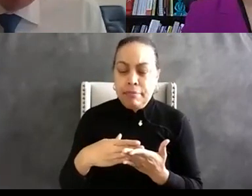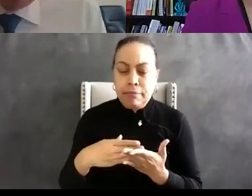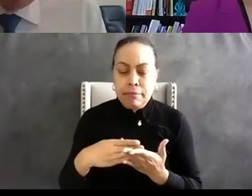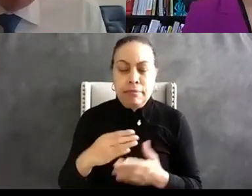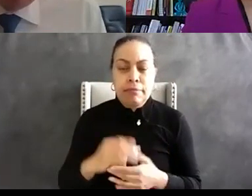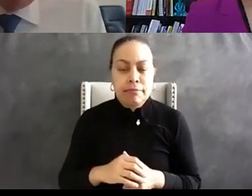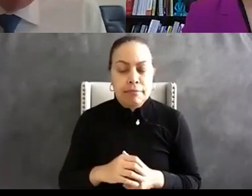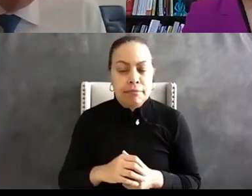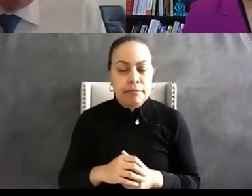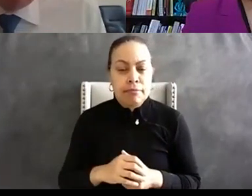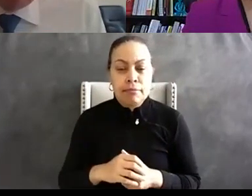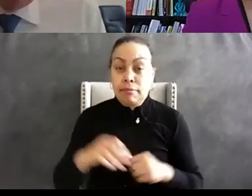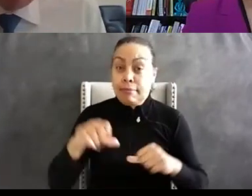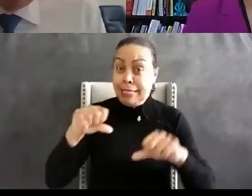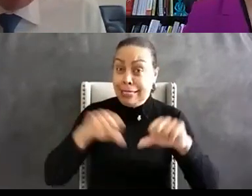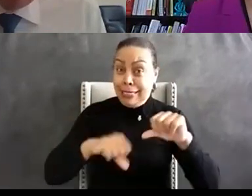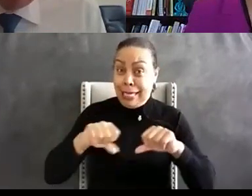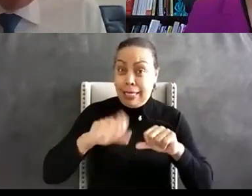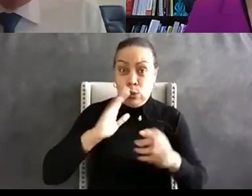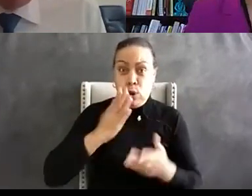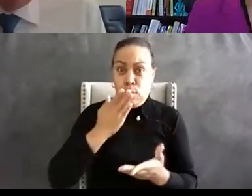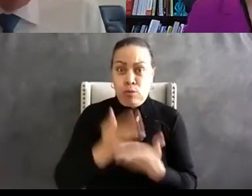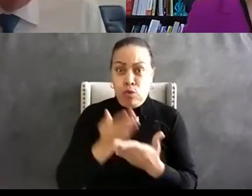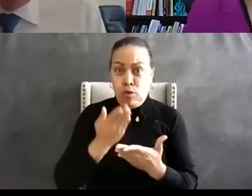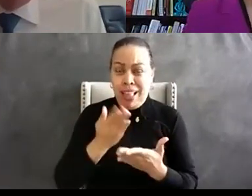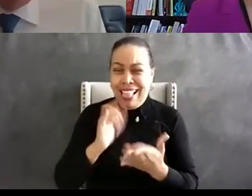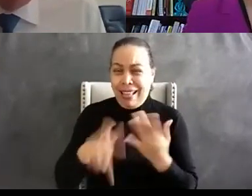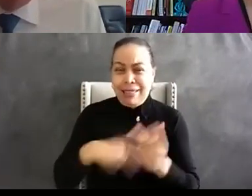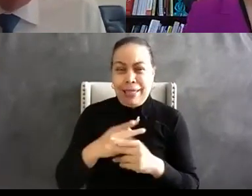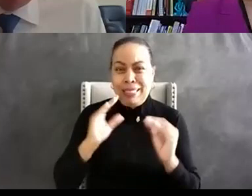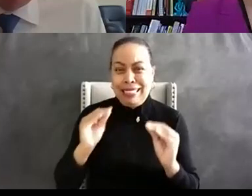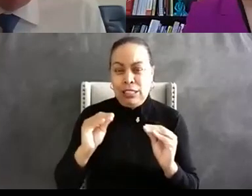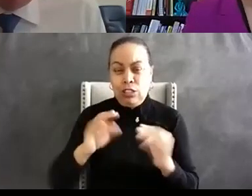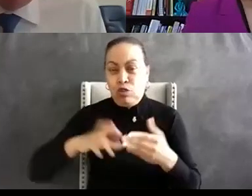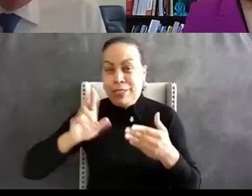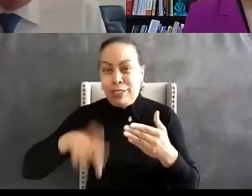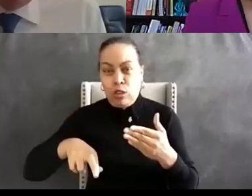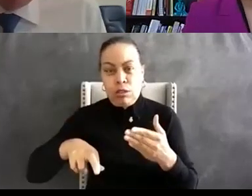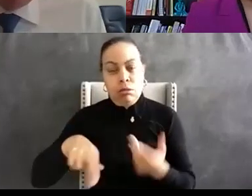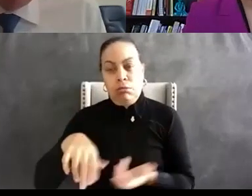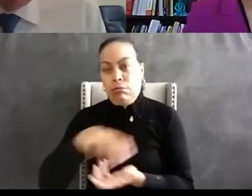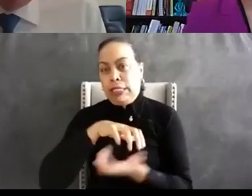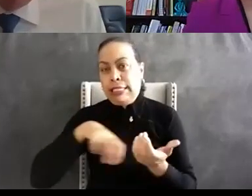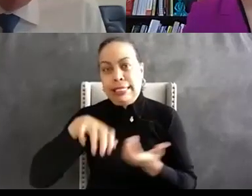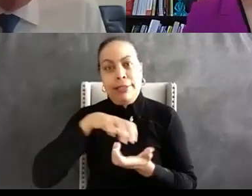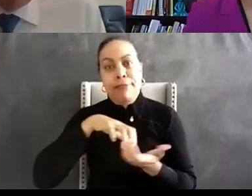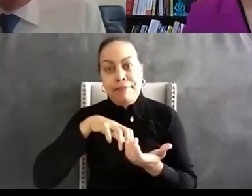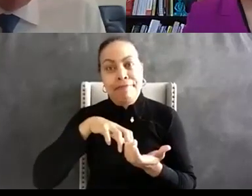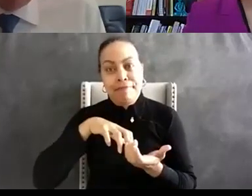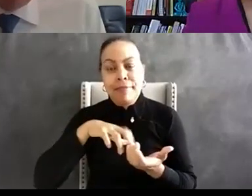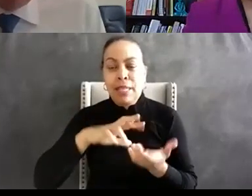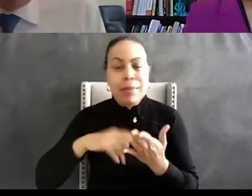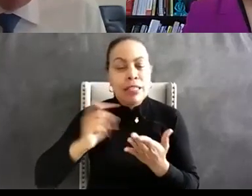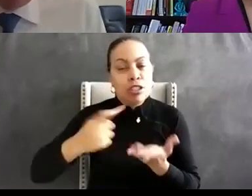that even the science tells you that it gives you mixed results and so the conversation again is really about what are we trying to solve